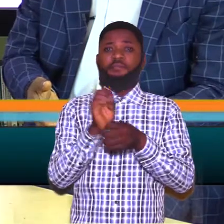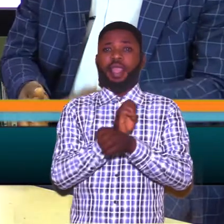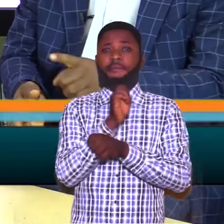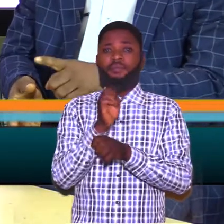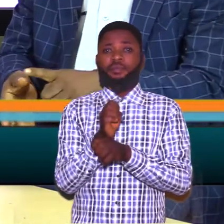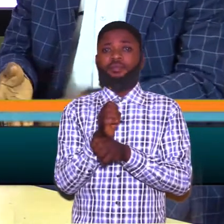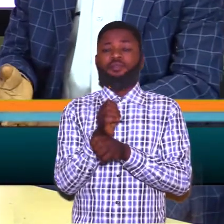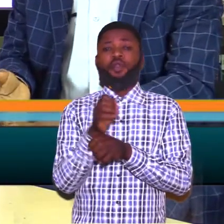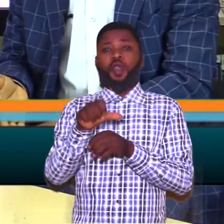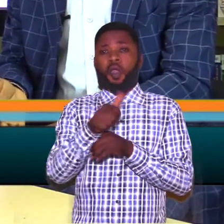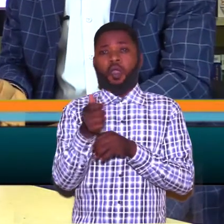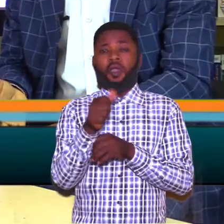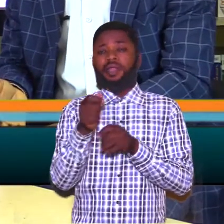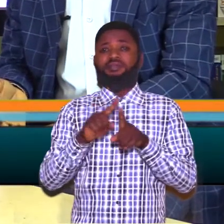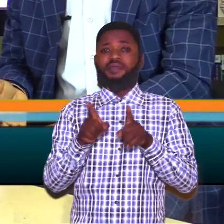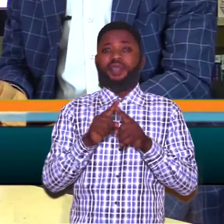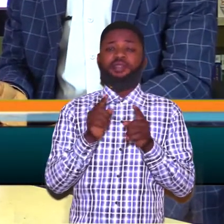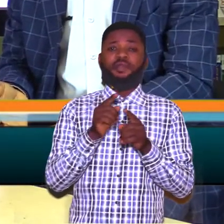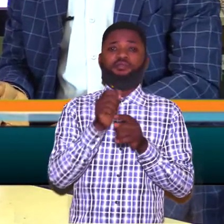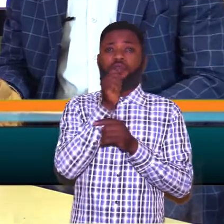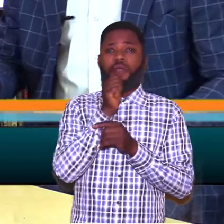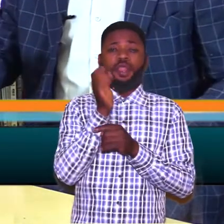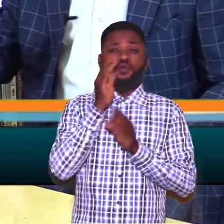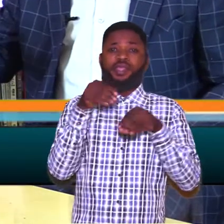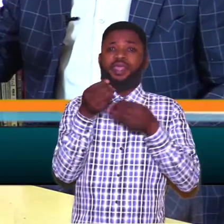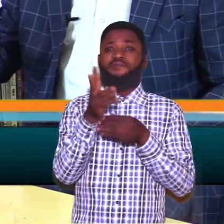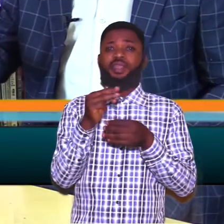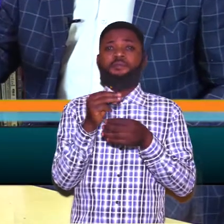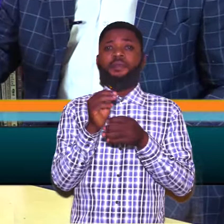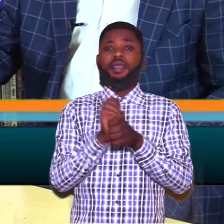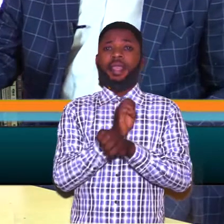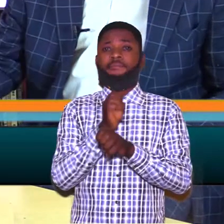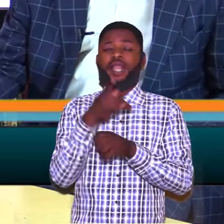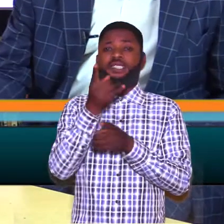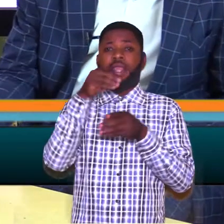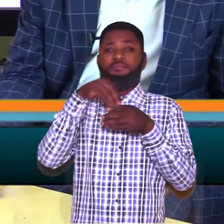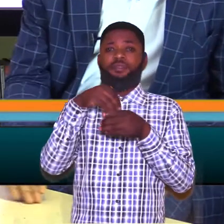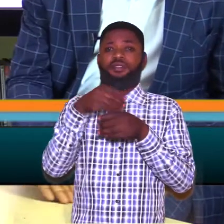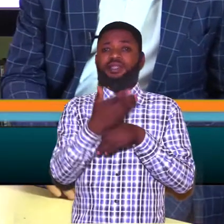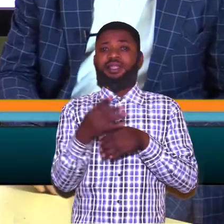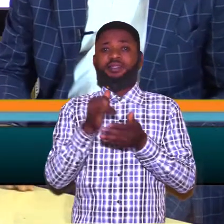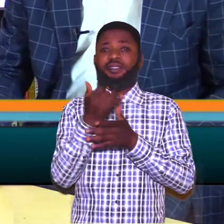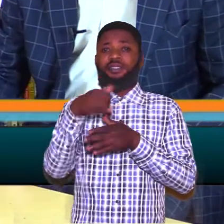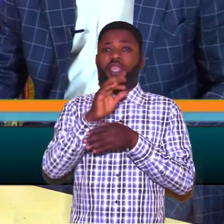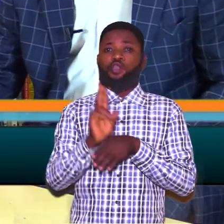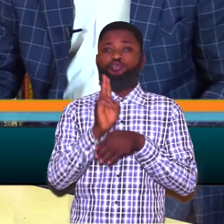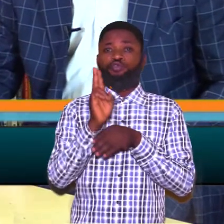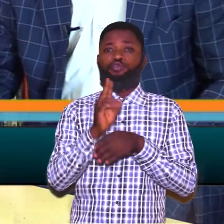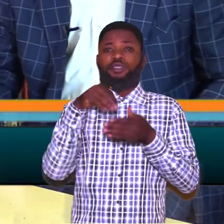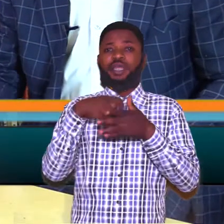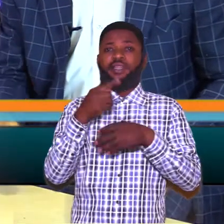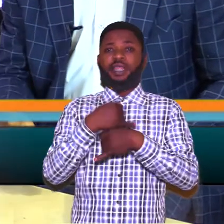employment hey that's with money oh that's money in their pockets the plants they are using in each of those